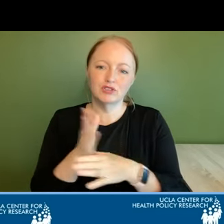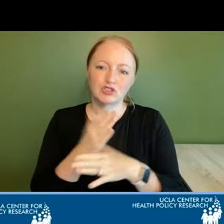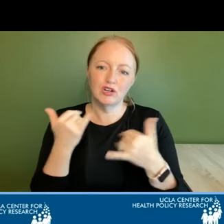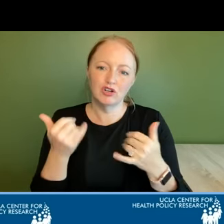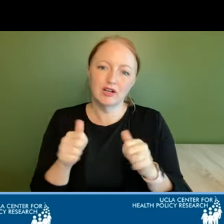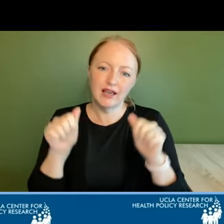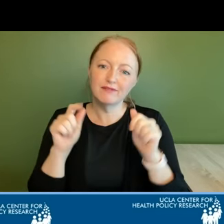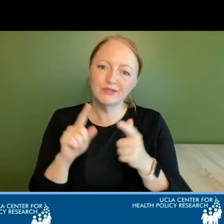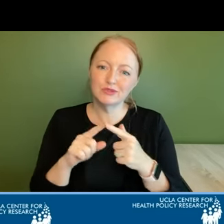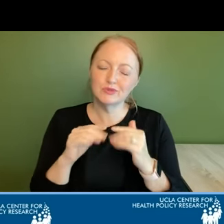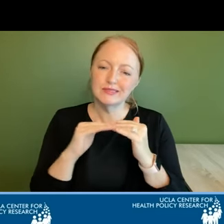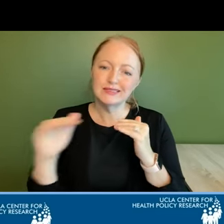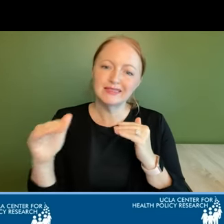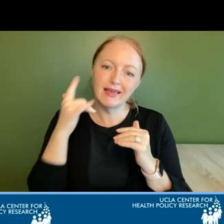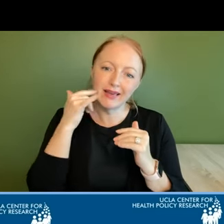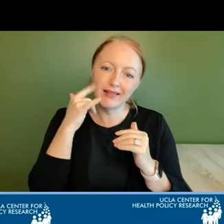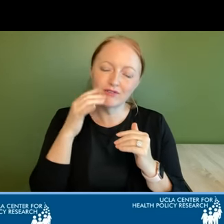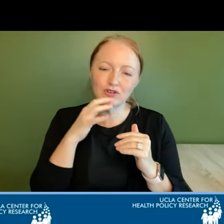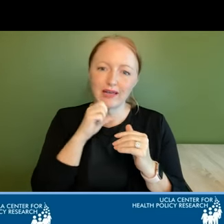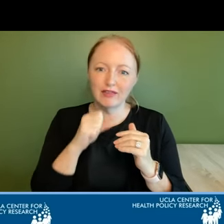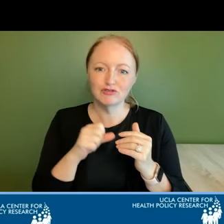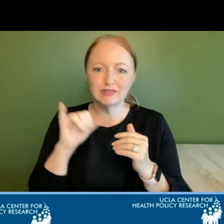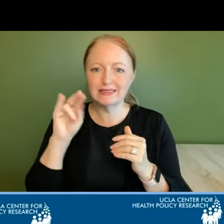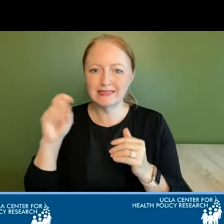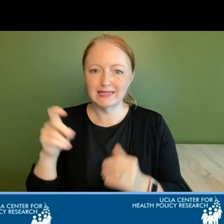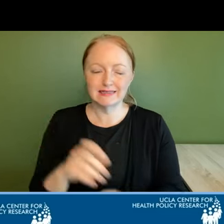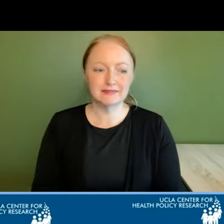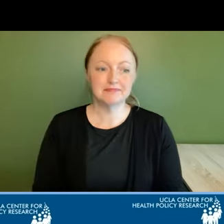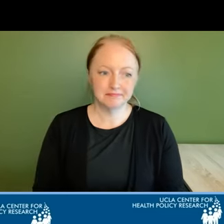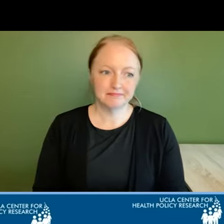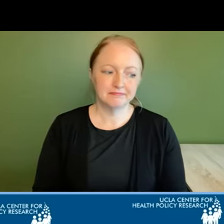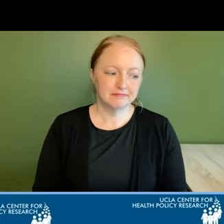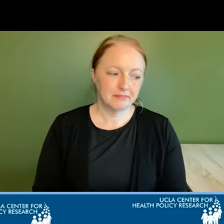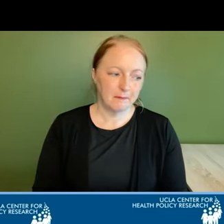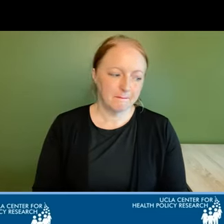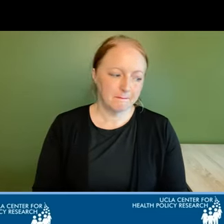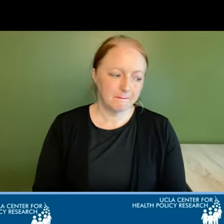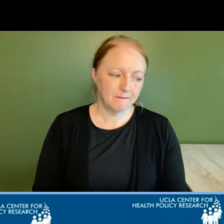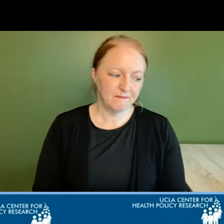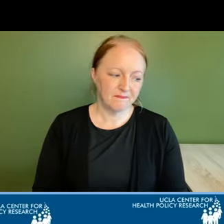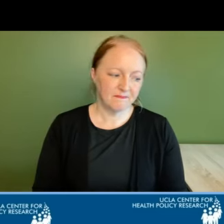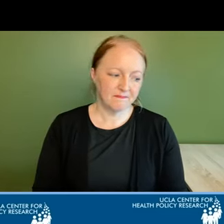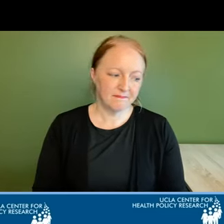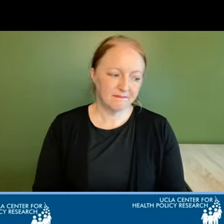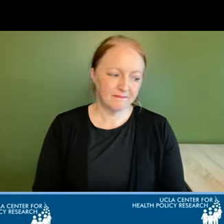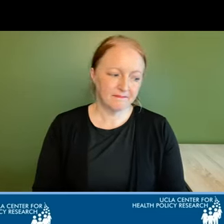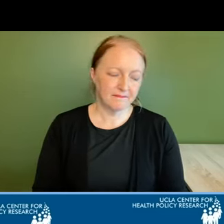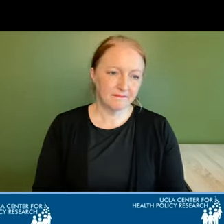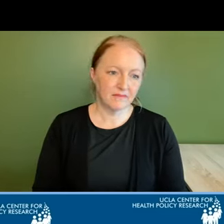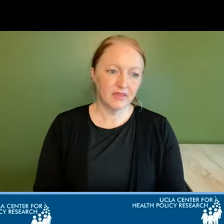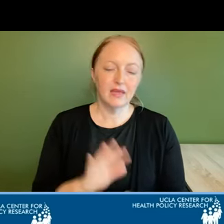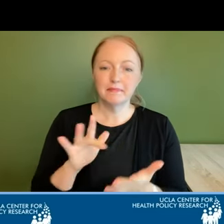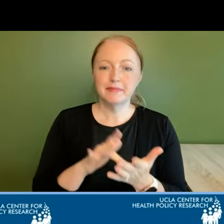efforts to sustain the california elder index next slide please since the mid